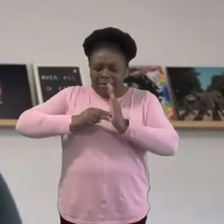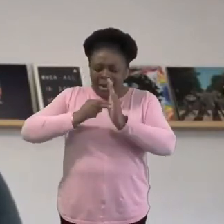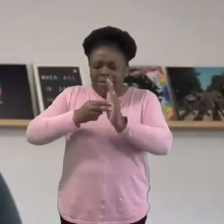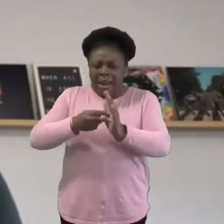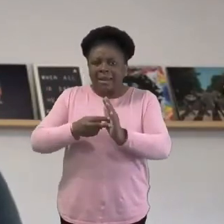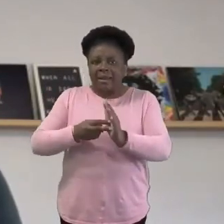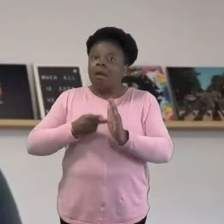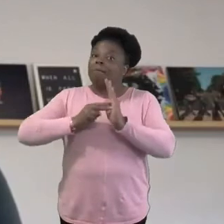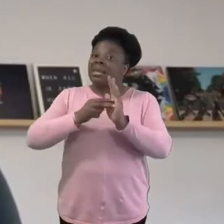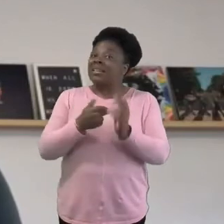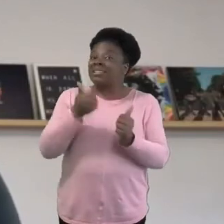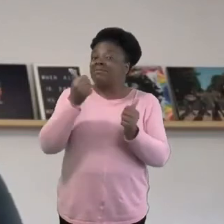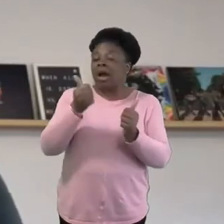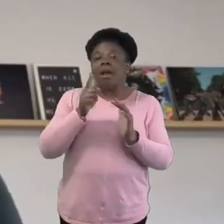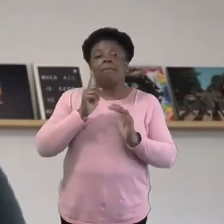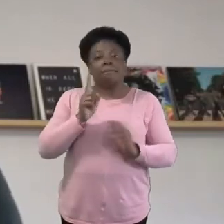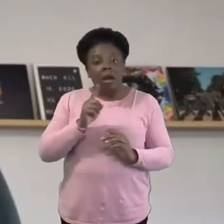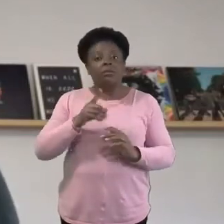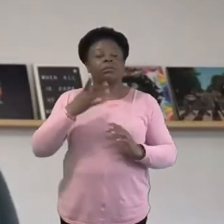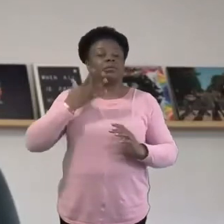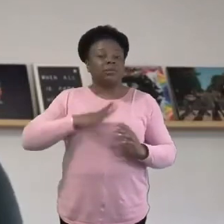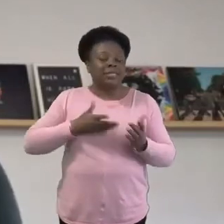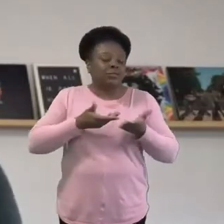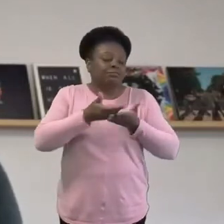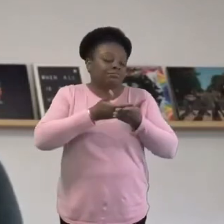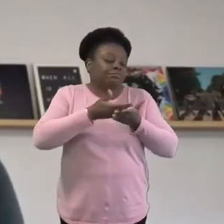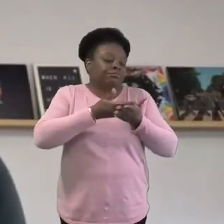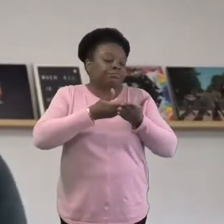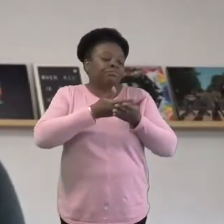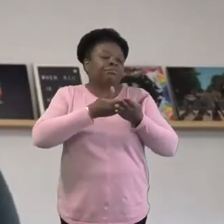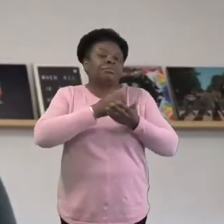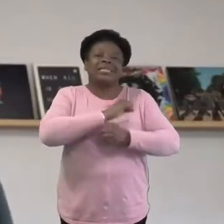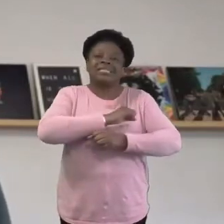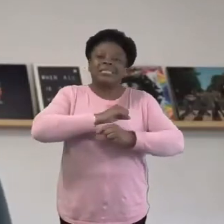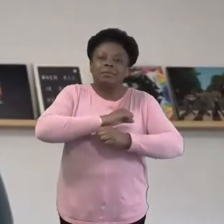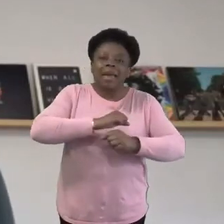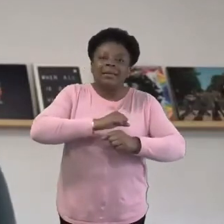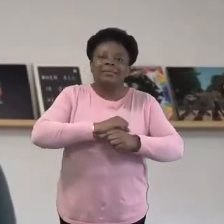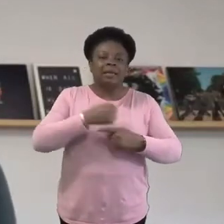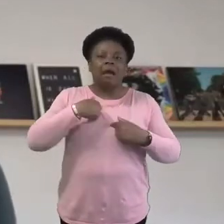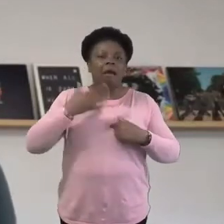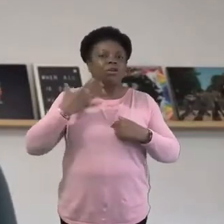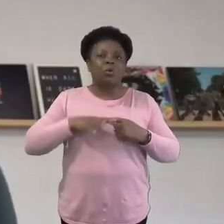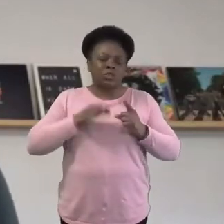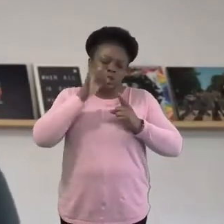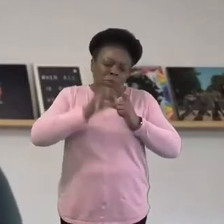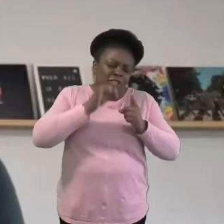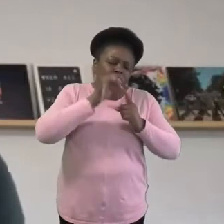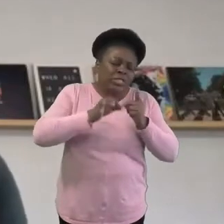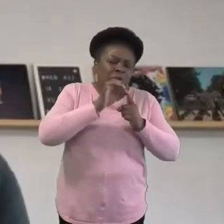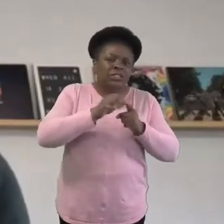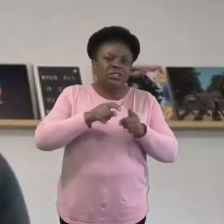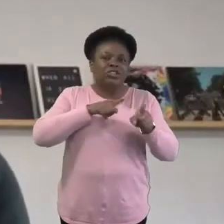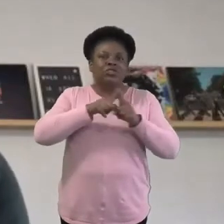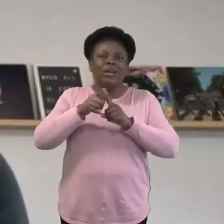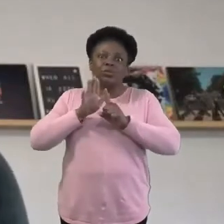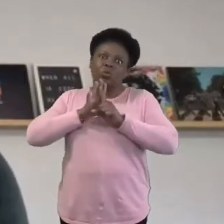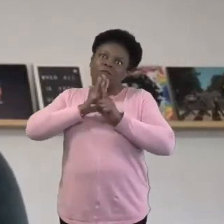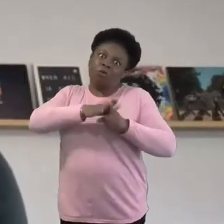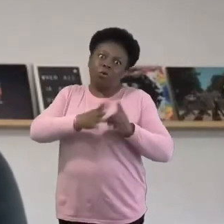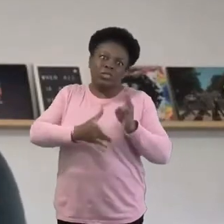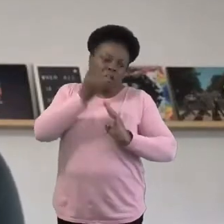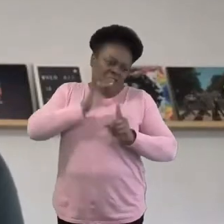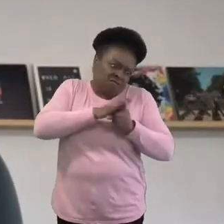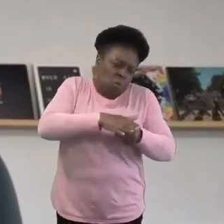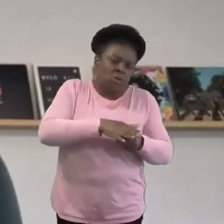in them, in their lives. And I need to pull back. I need to not try and curate what God is doing, but just be aware of it and join